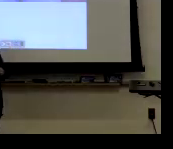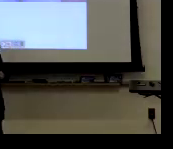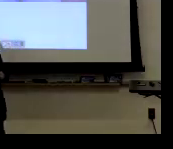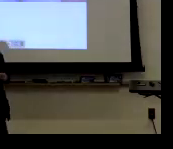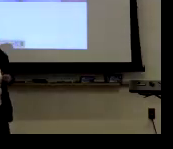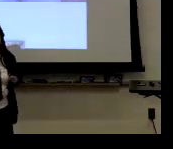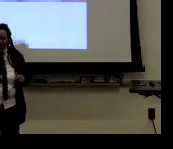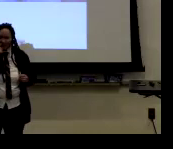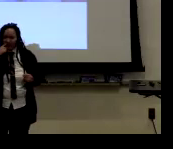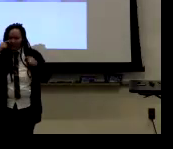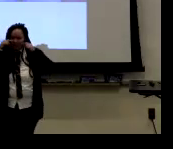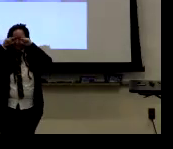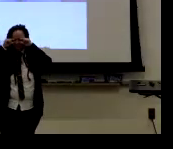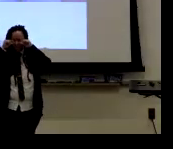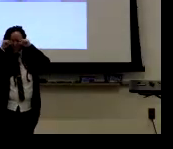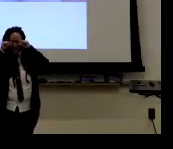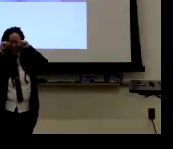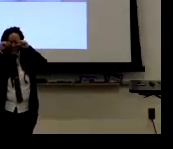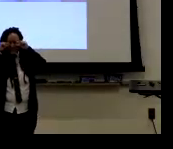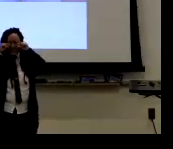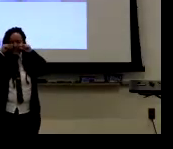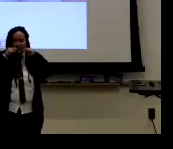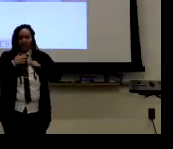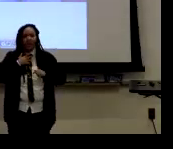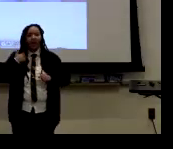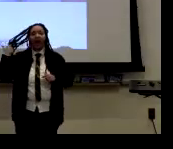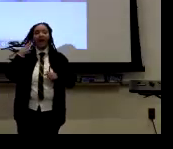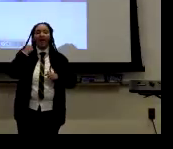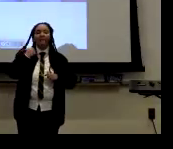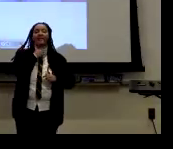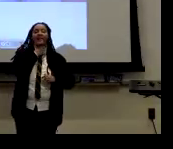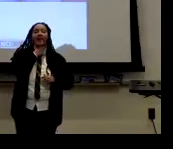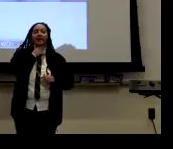And you see this sneer, right? The squinted eyes.